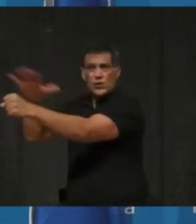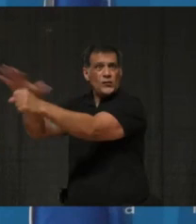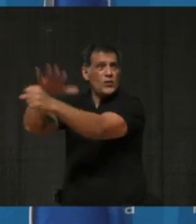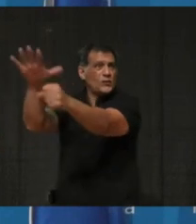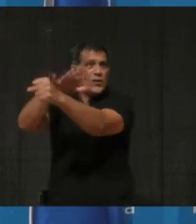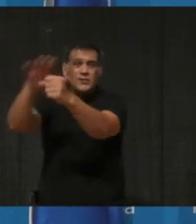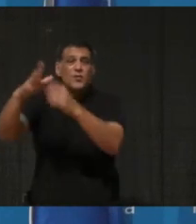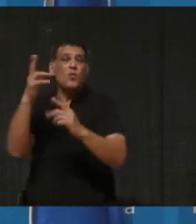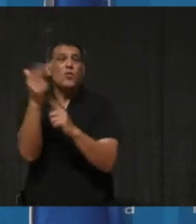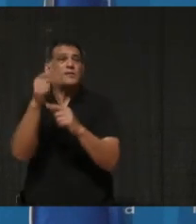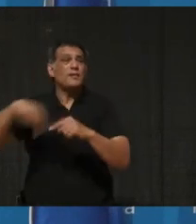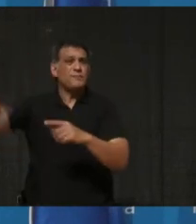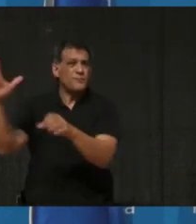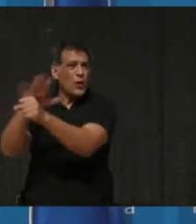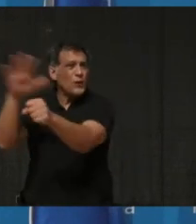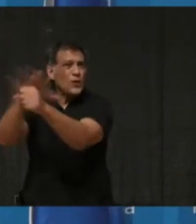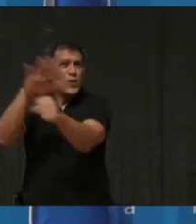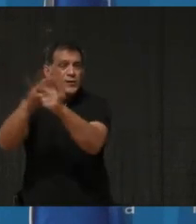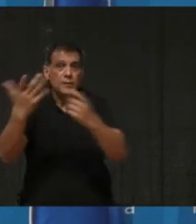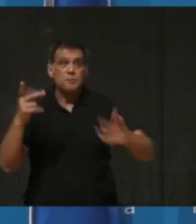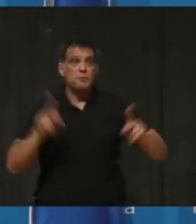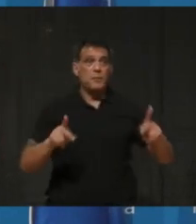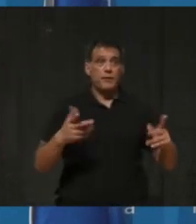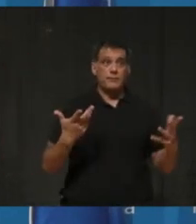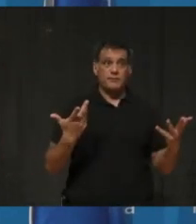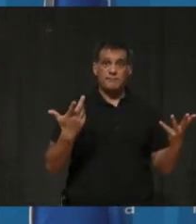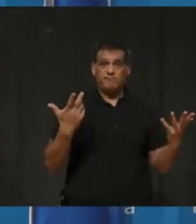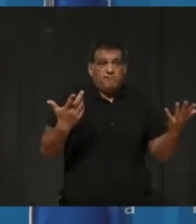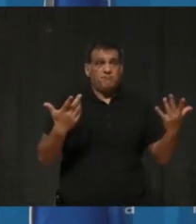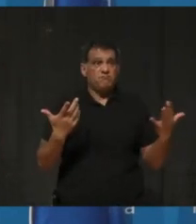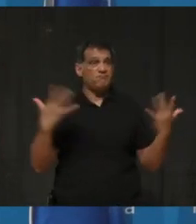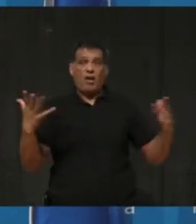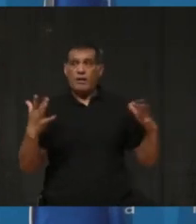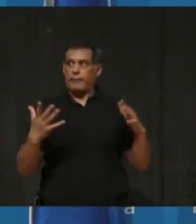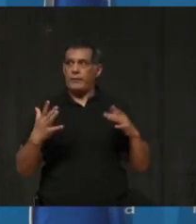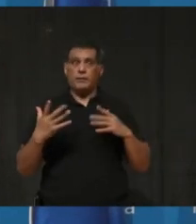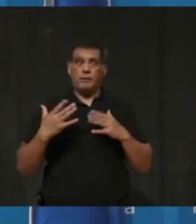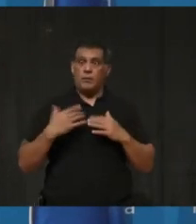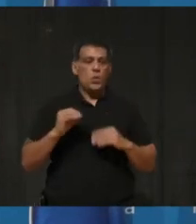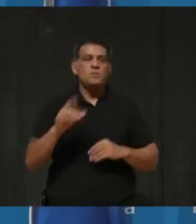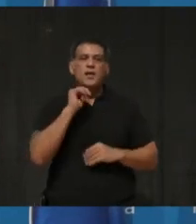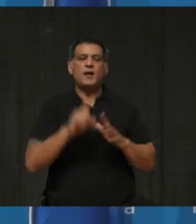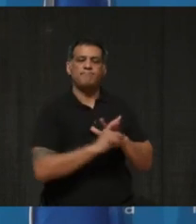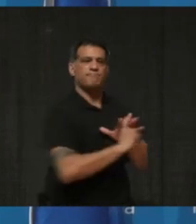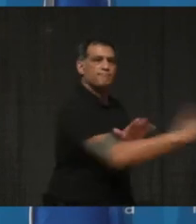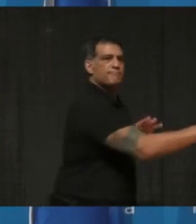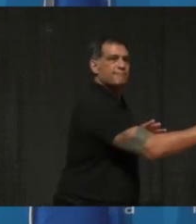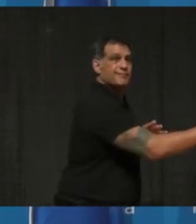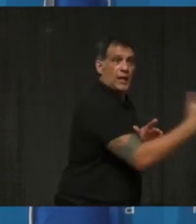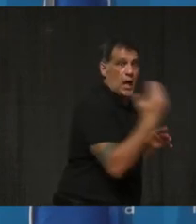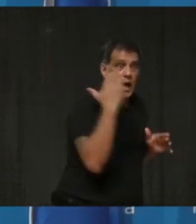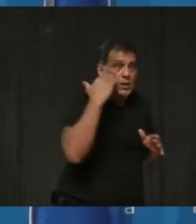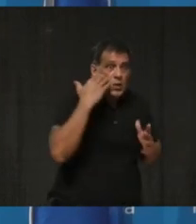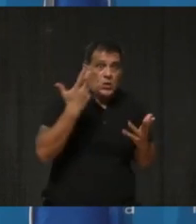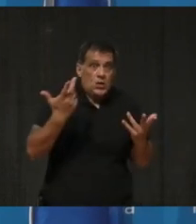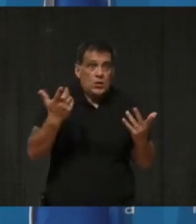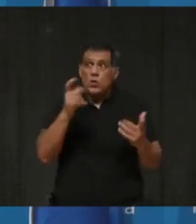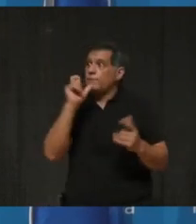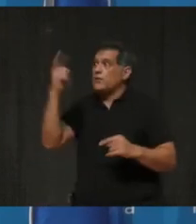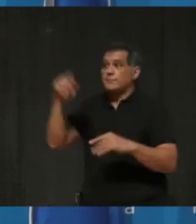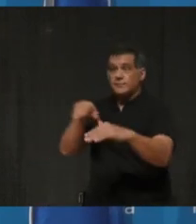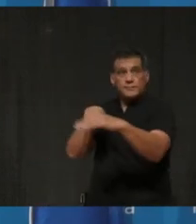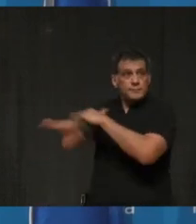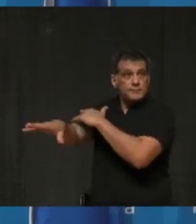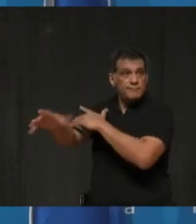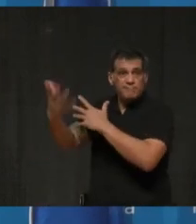of non-compliance, it's really the Public Health Agency of Canada that are aware of who is coming through, how many and